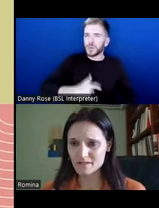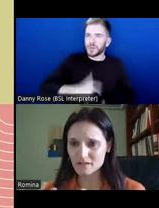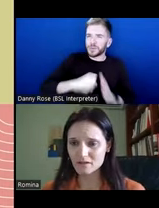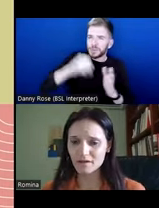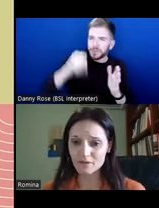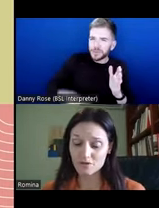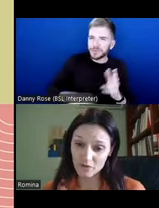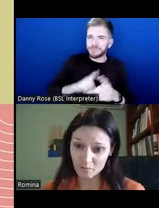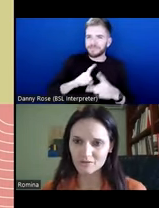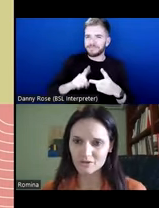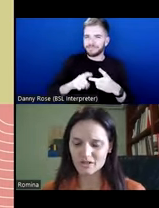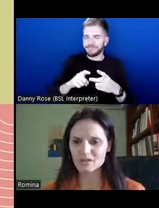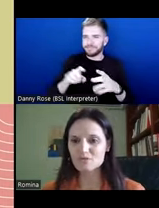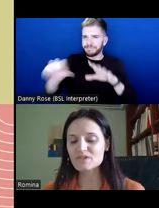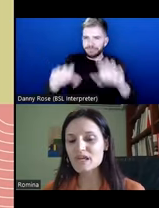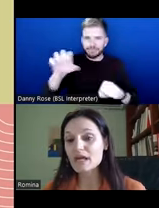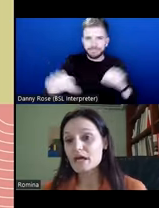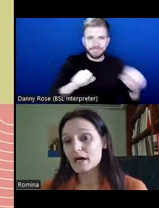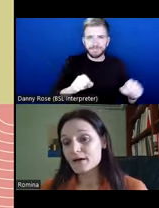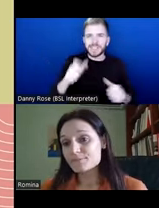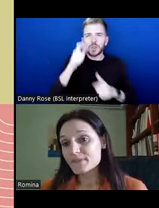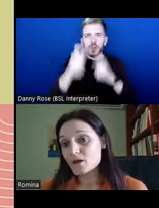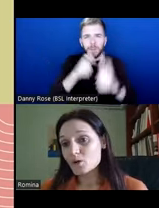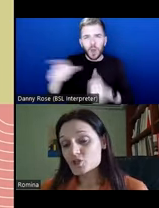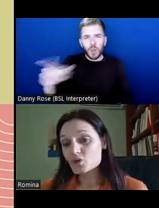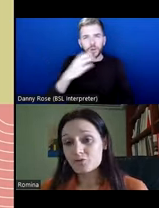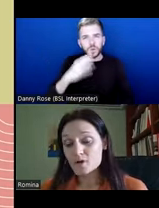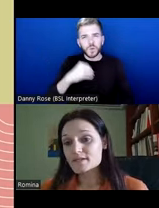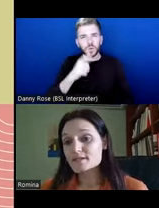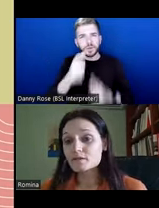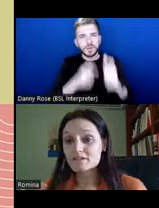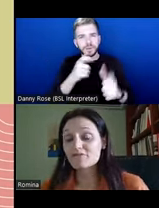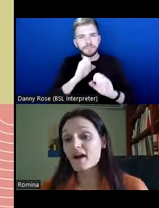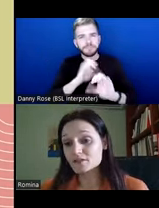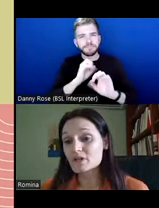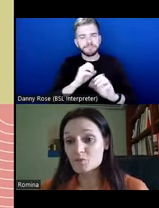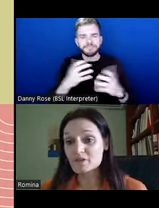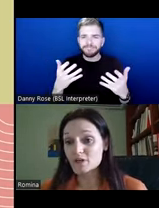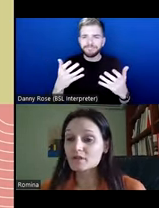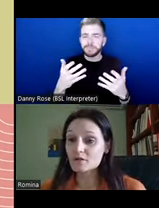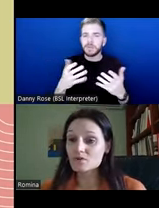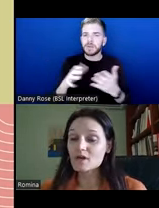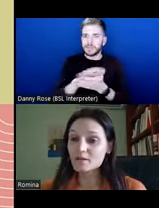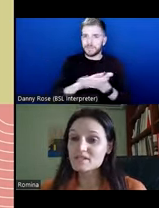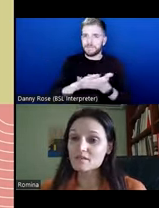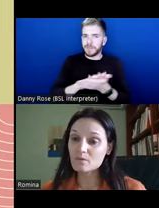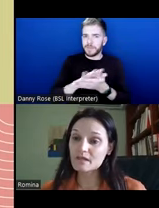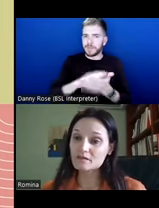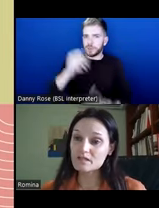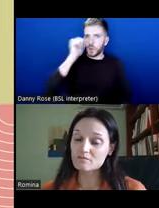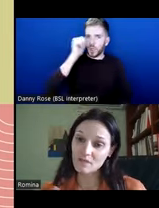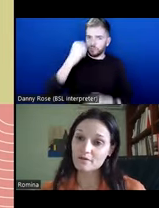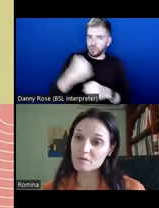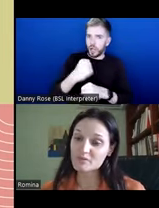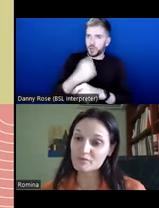terminology that they use, which of course define knowledge production in those times and the